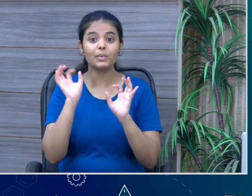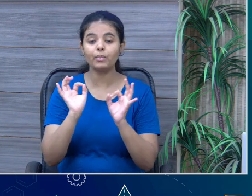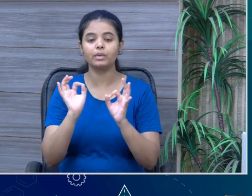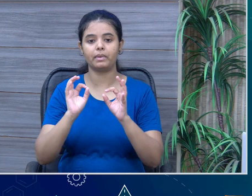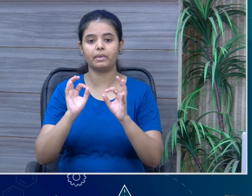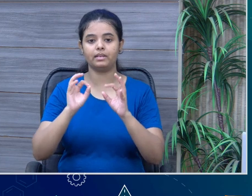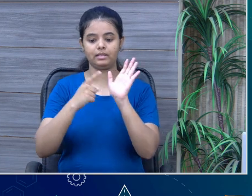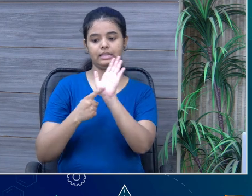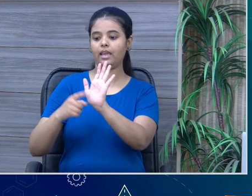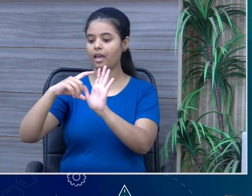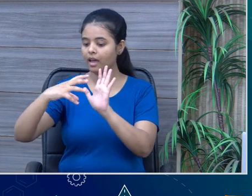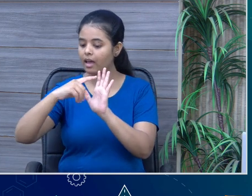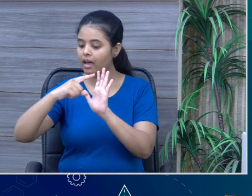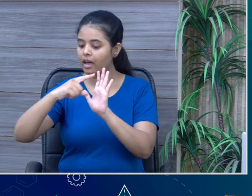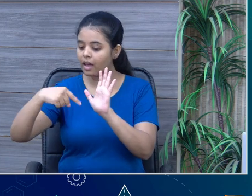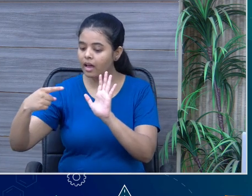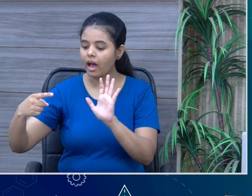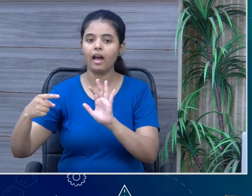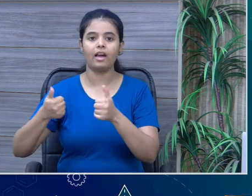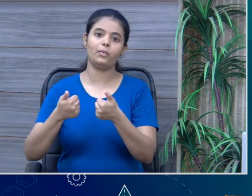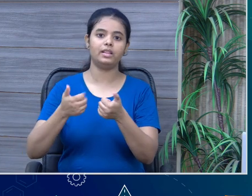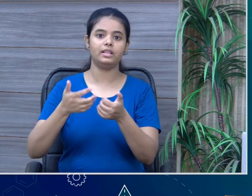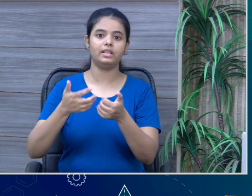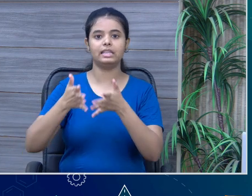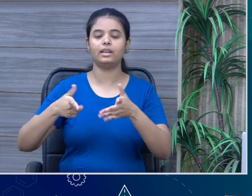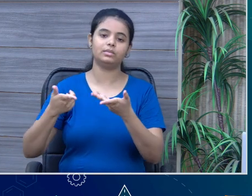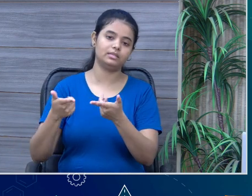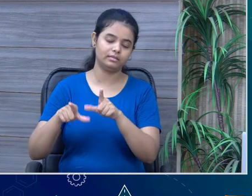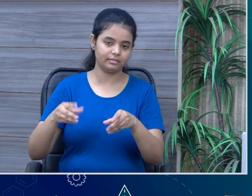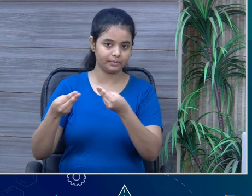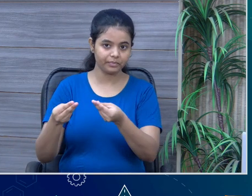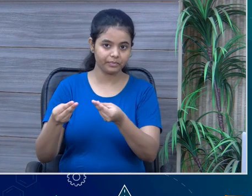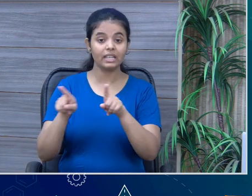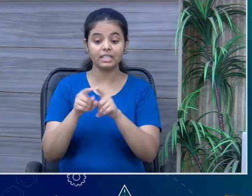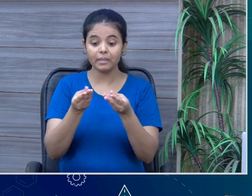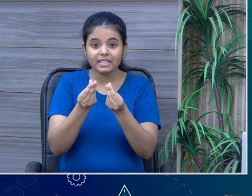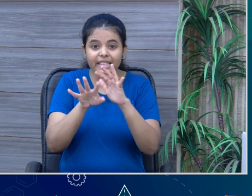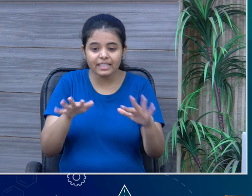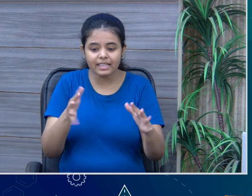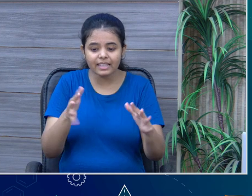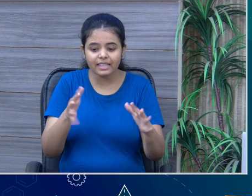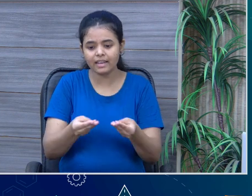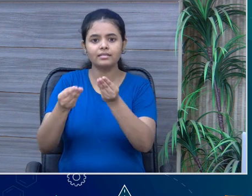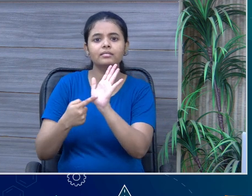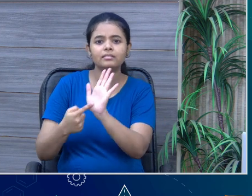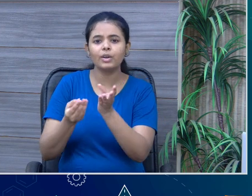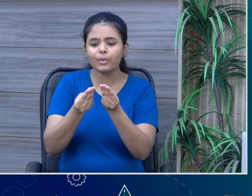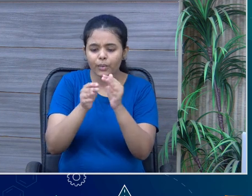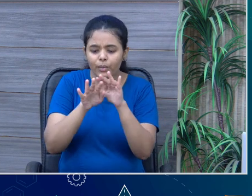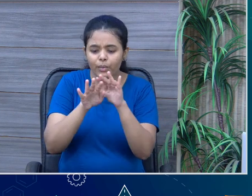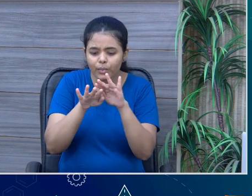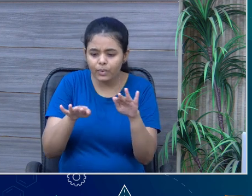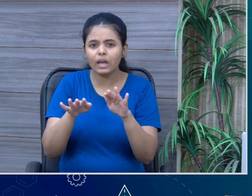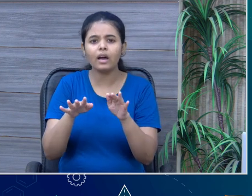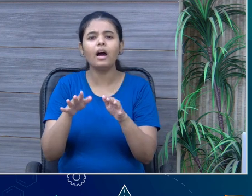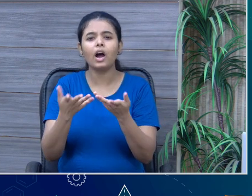And yes, definitely the sand, the sand pit can be made where the different things can be put on. The small sand can be